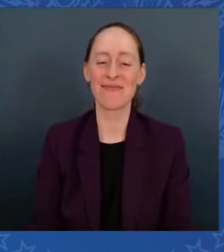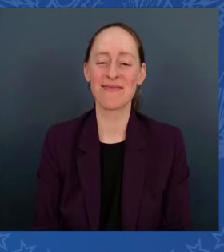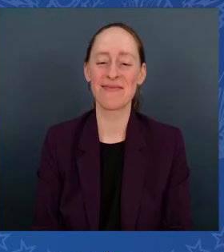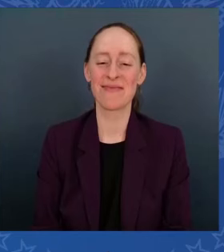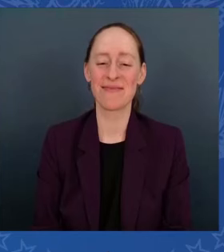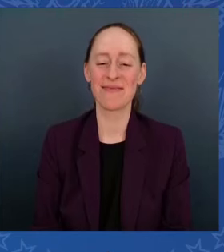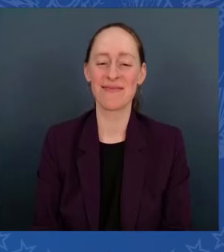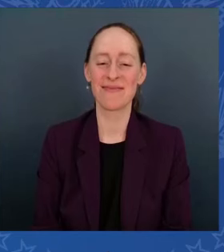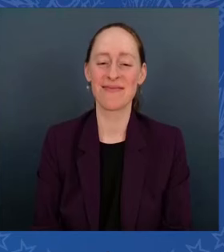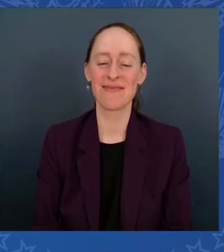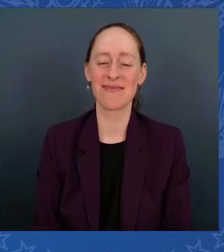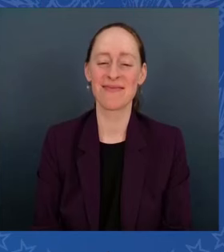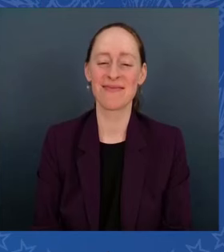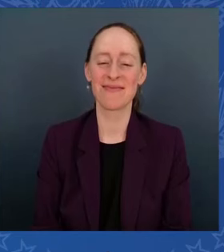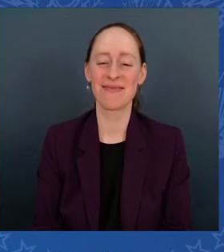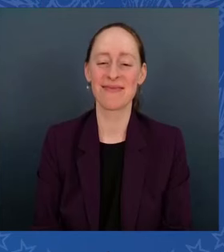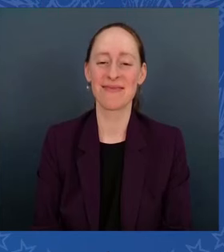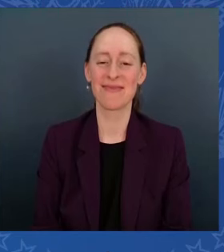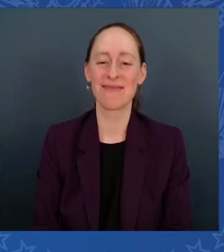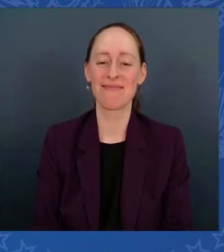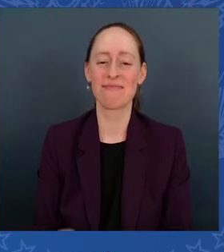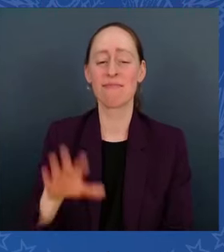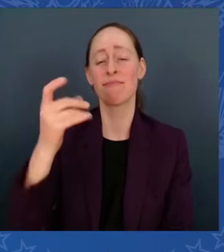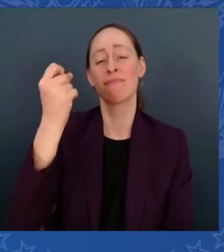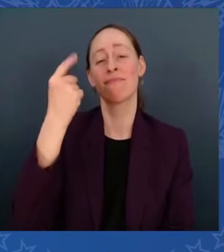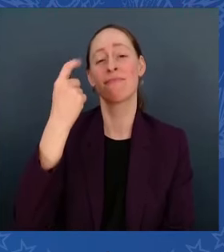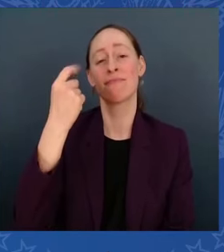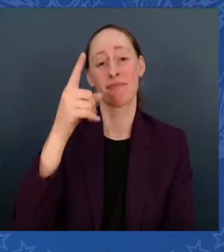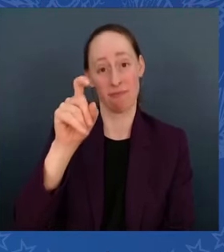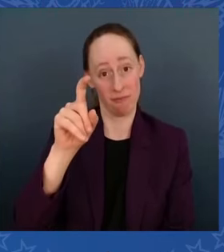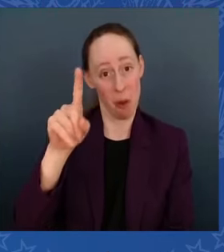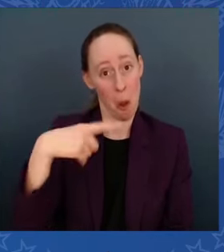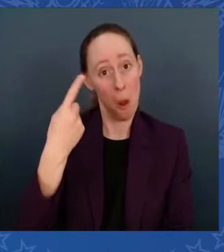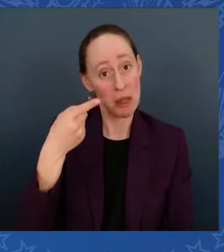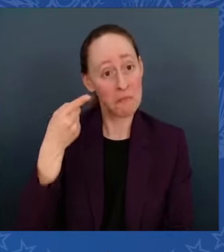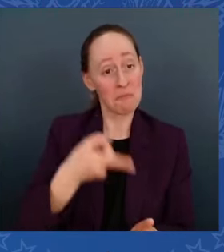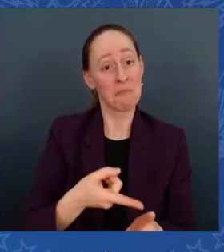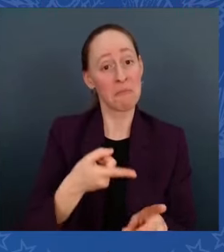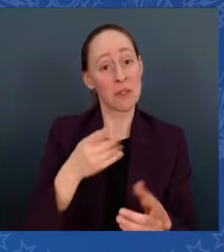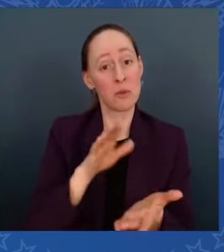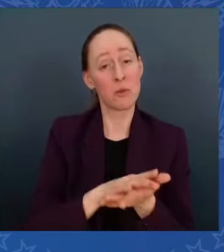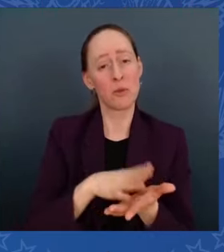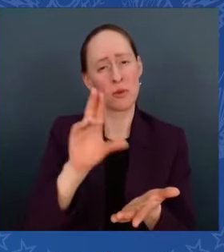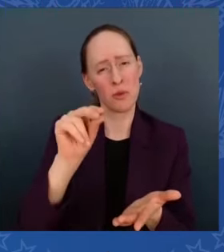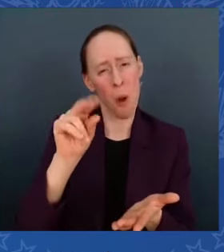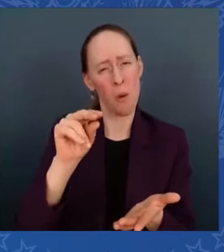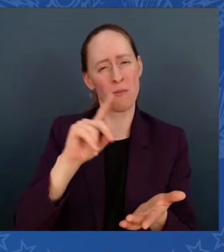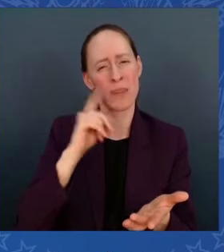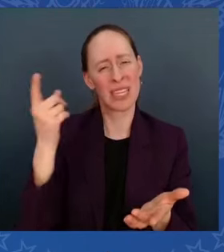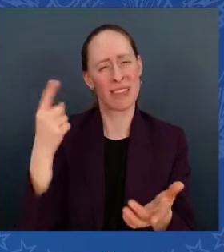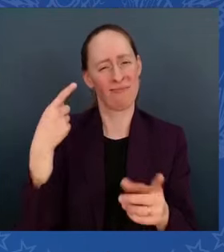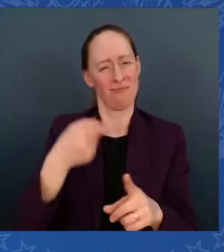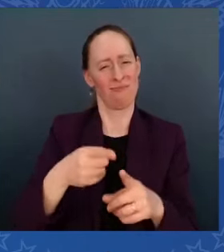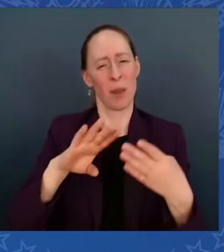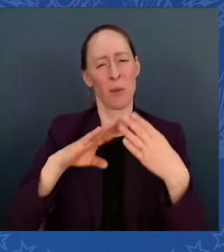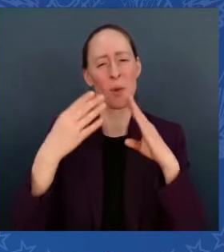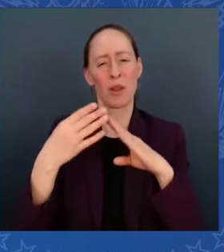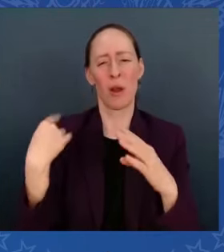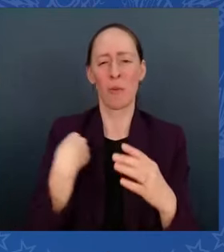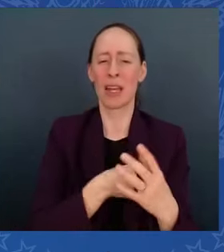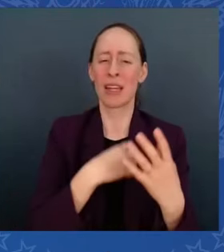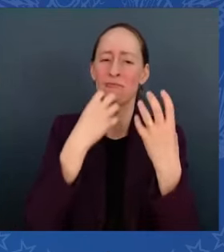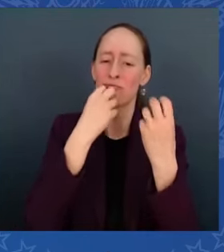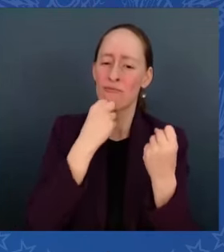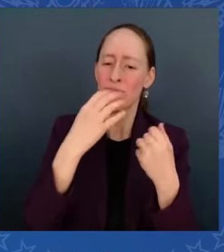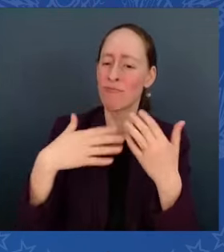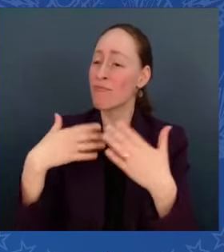It's not just a school. It's a community where we cherish each other and celebrate our differences. I am blessed to work